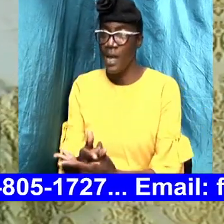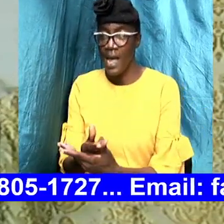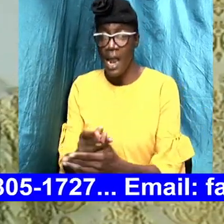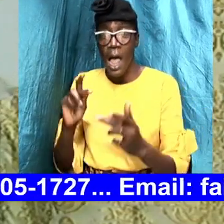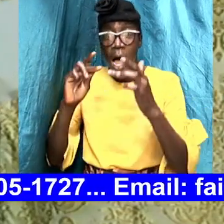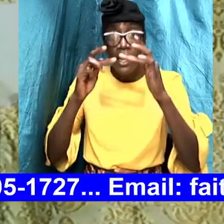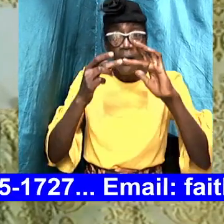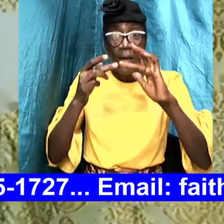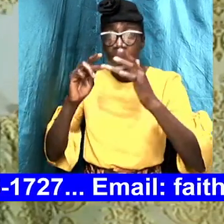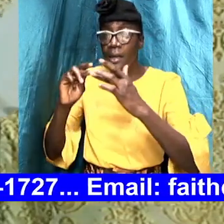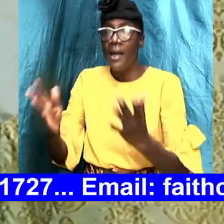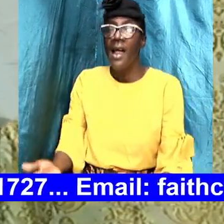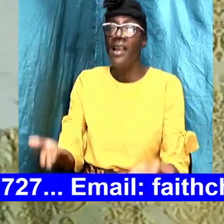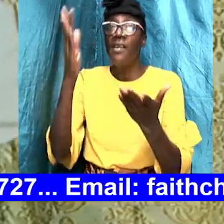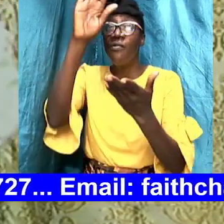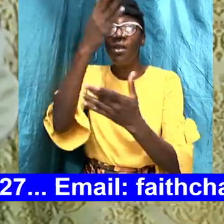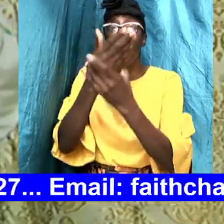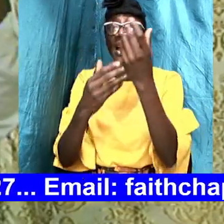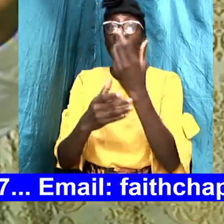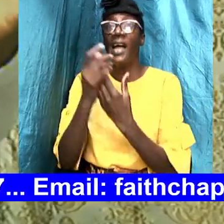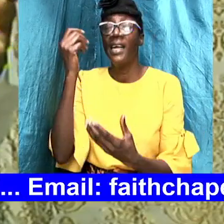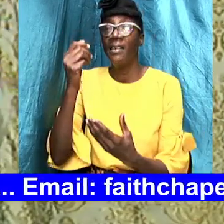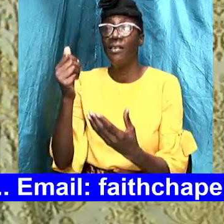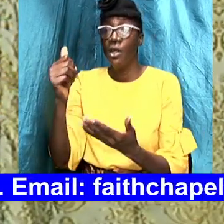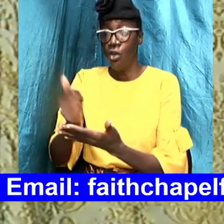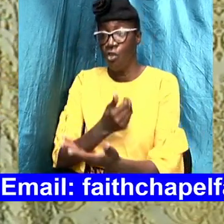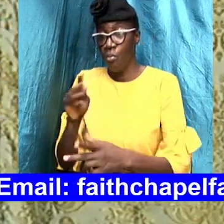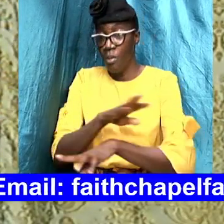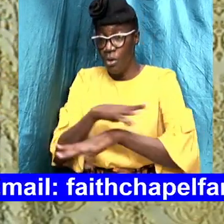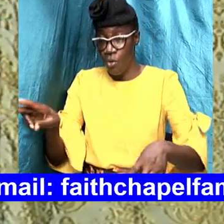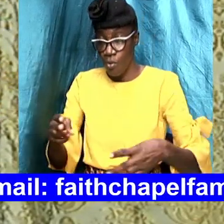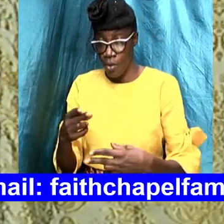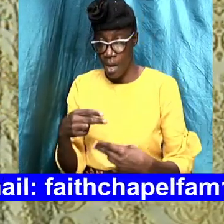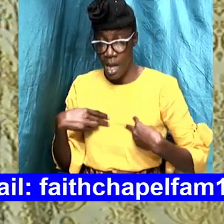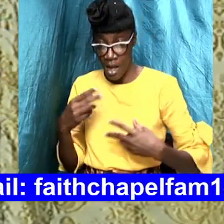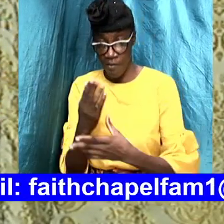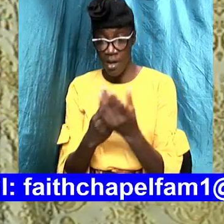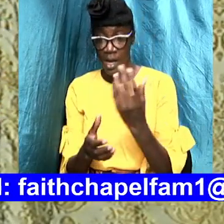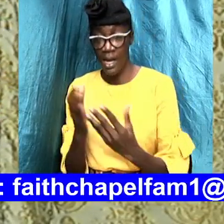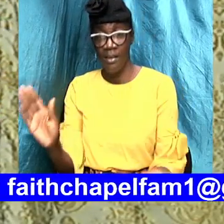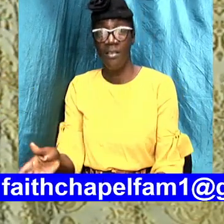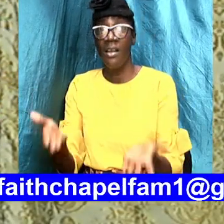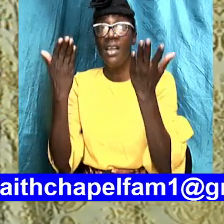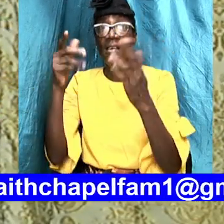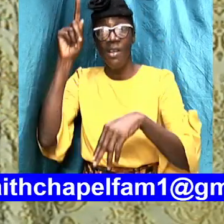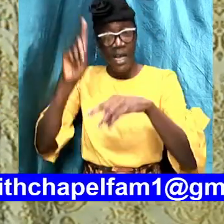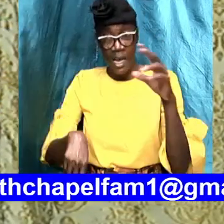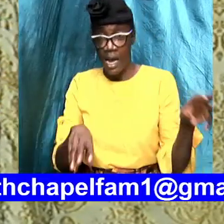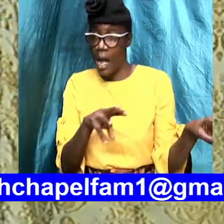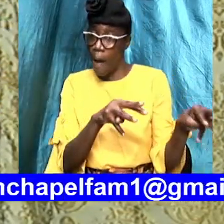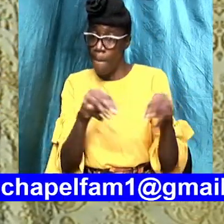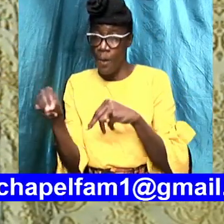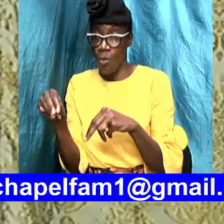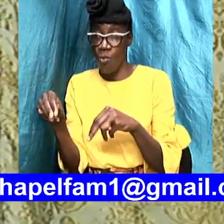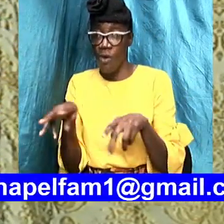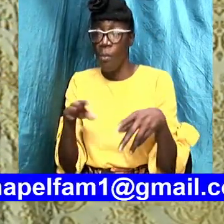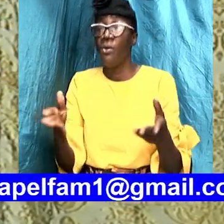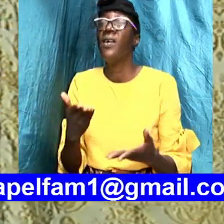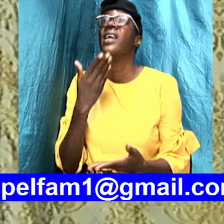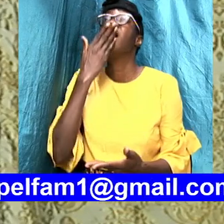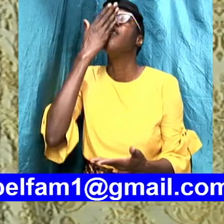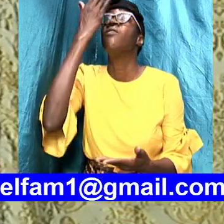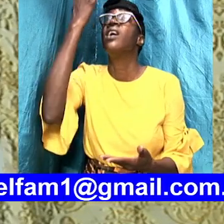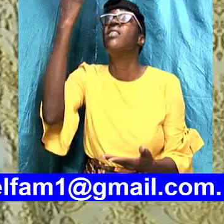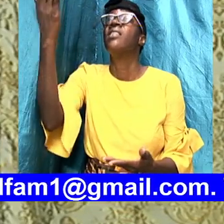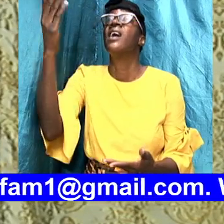and you are able to lift your hands some people don't have hands to lift amen some people can't move amen but we give God